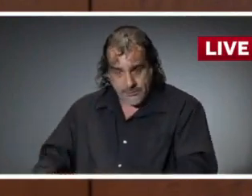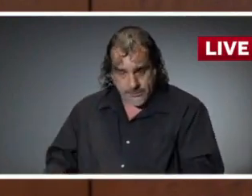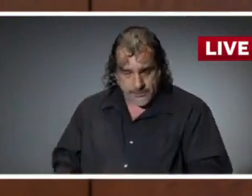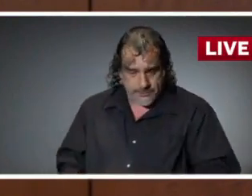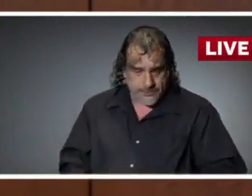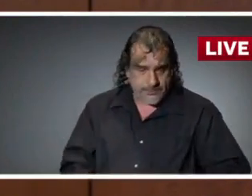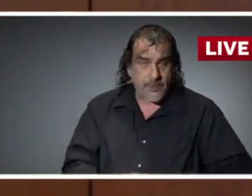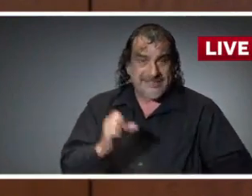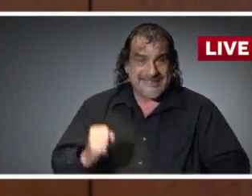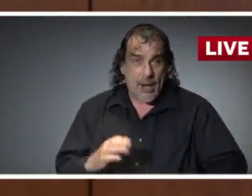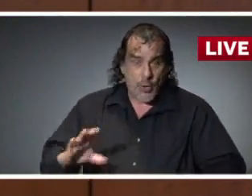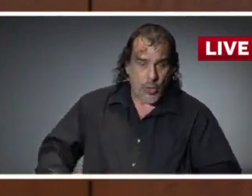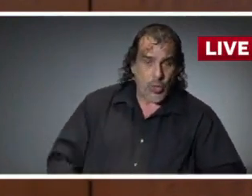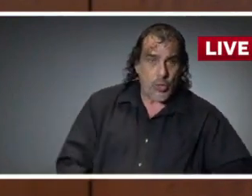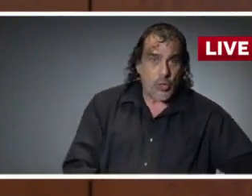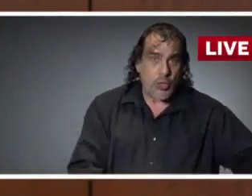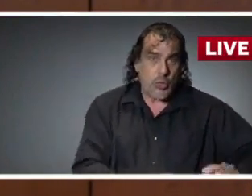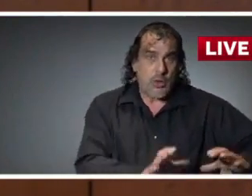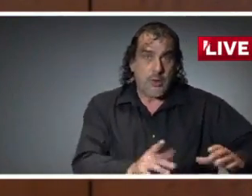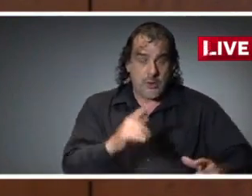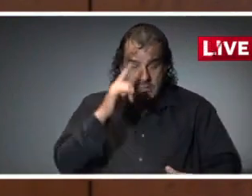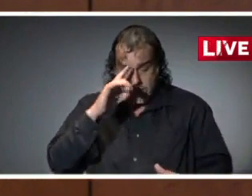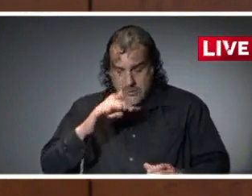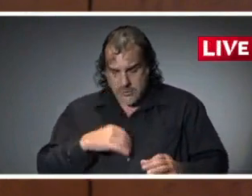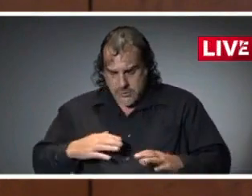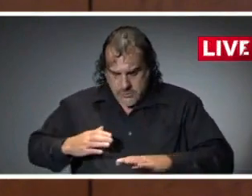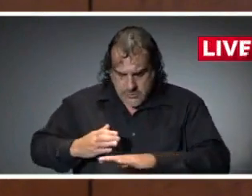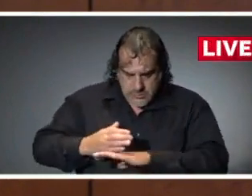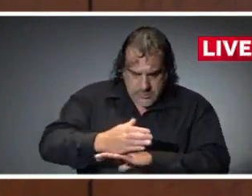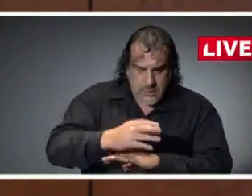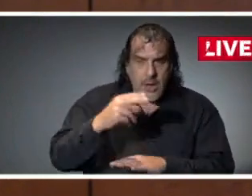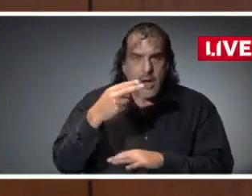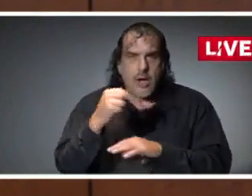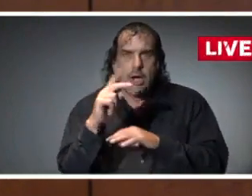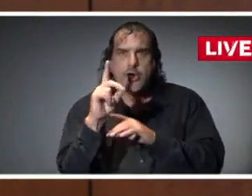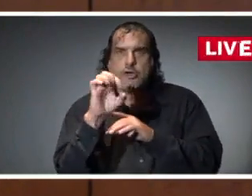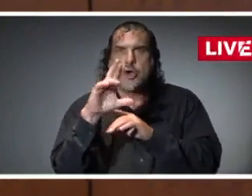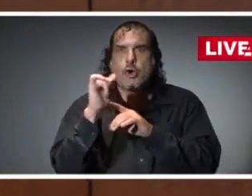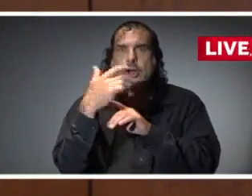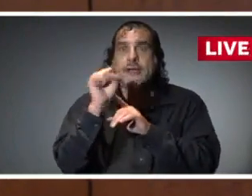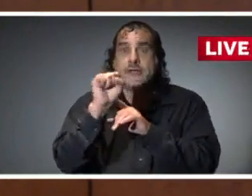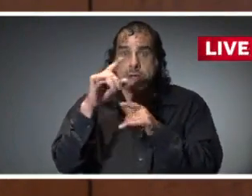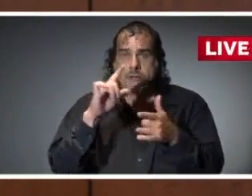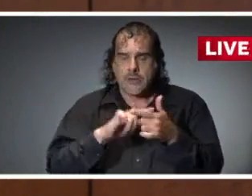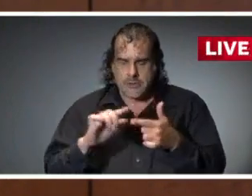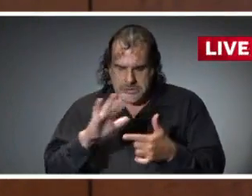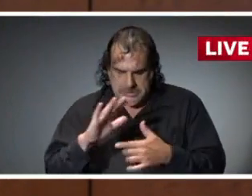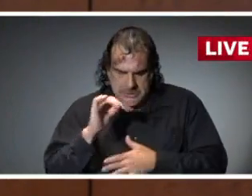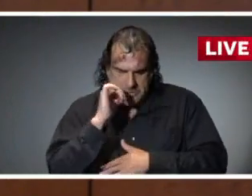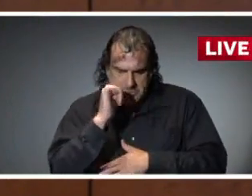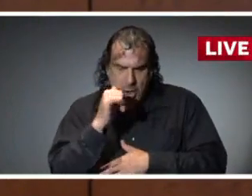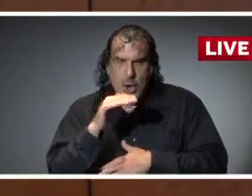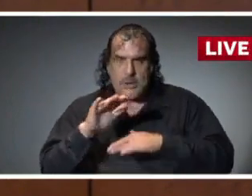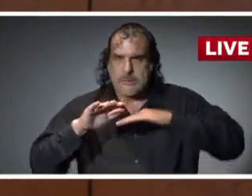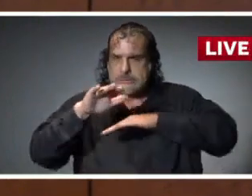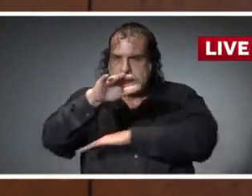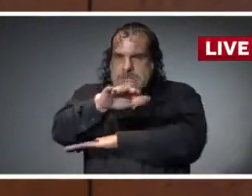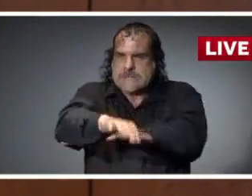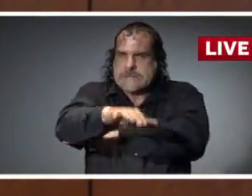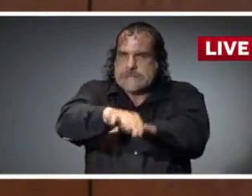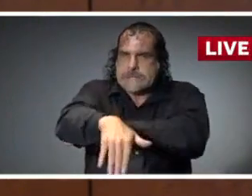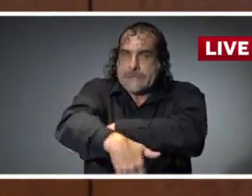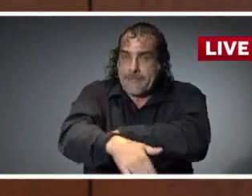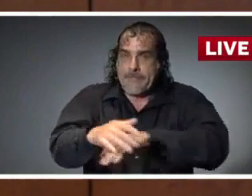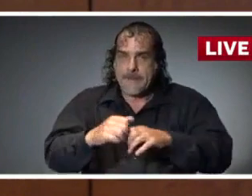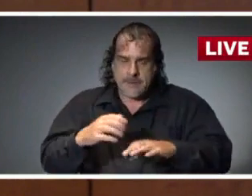southerly course. It is projected to make its way across Honduras sometime late tomorrow. And then it would